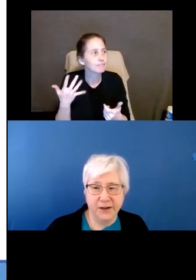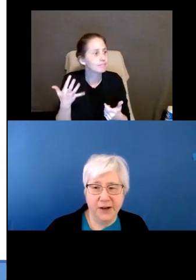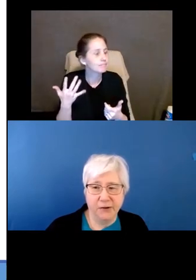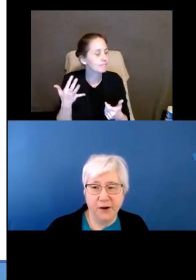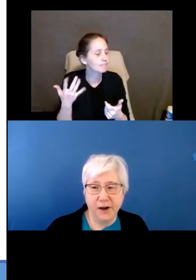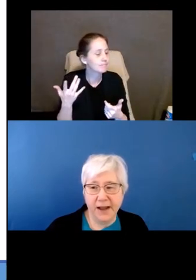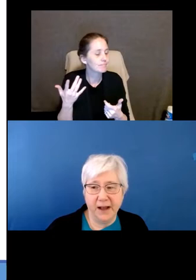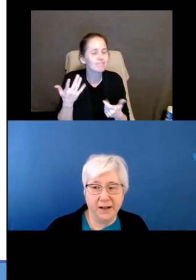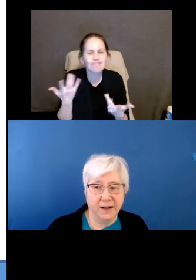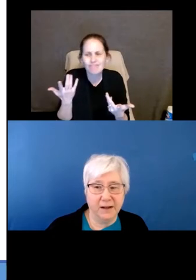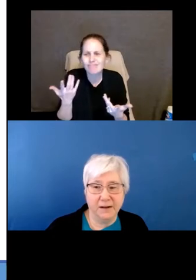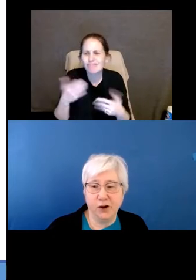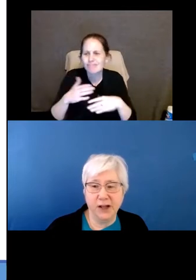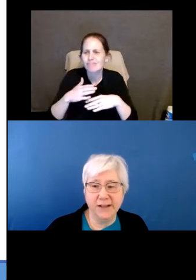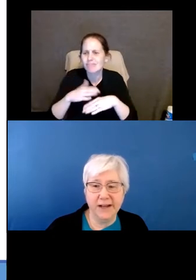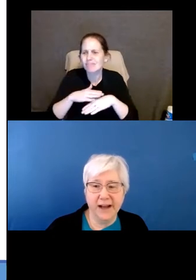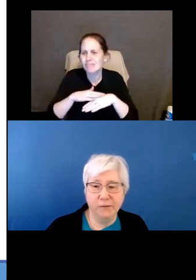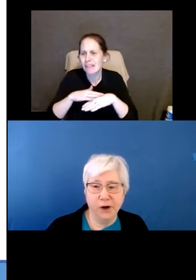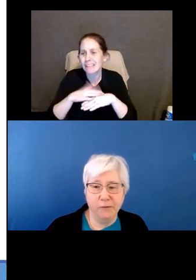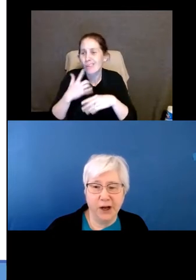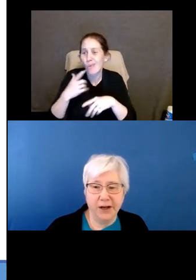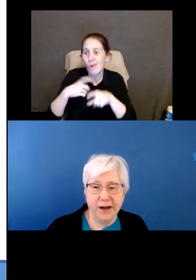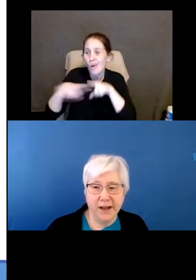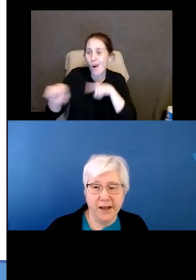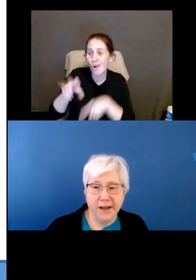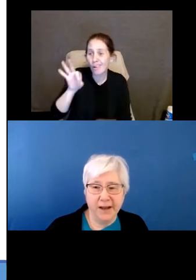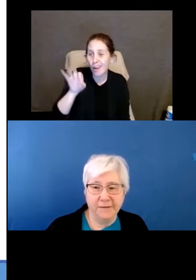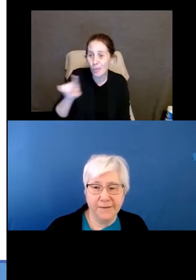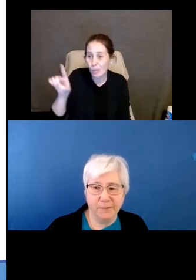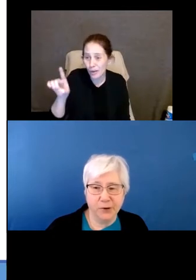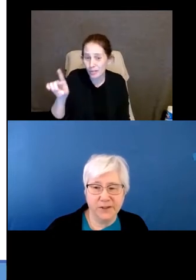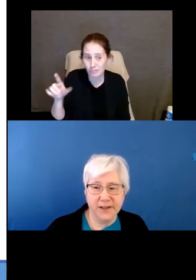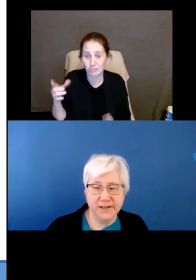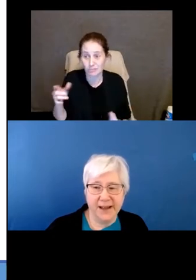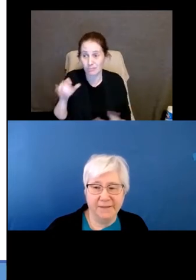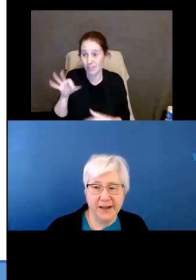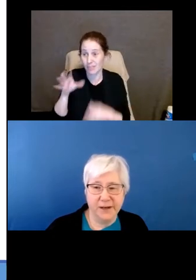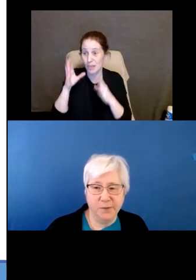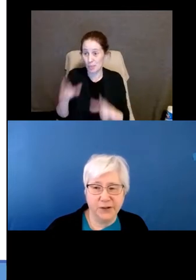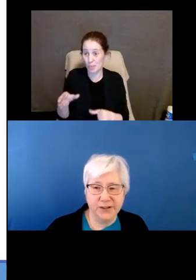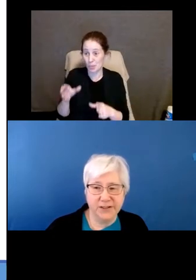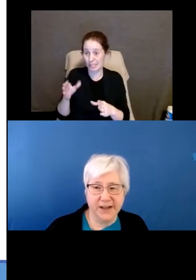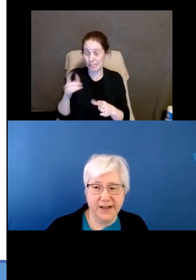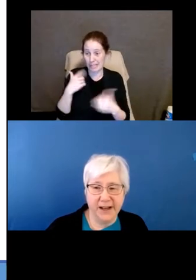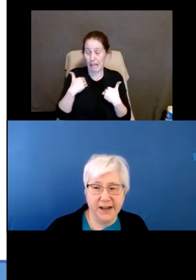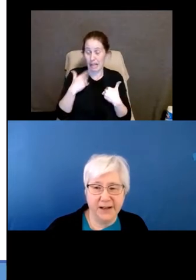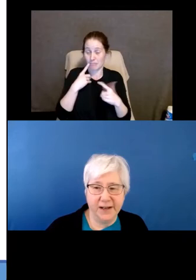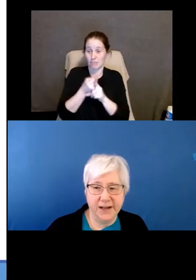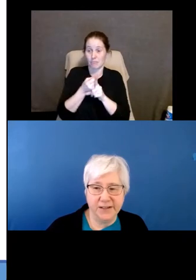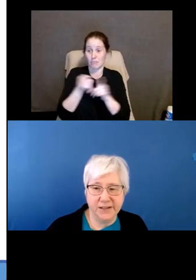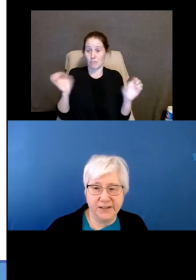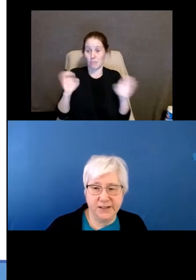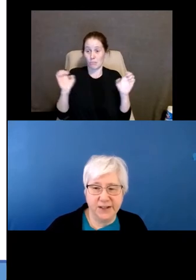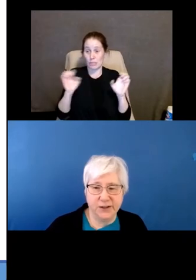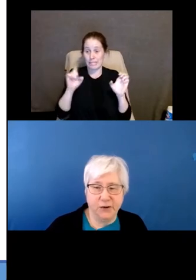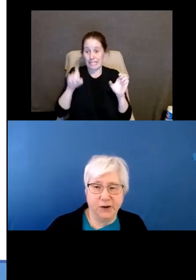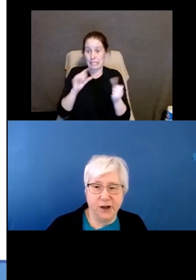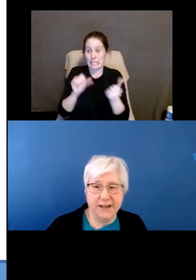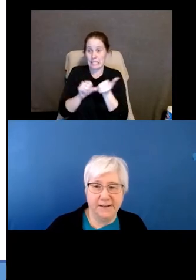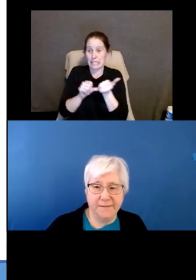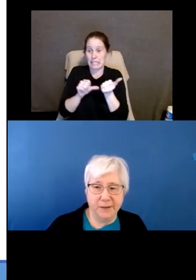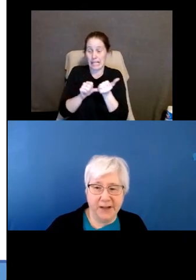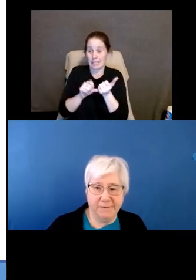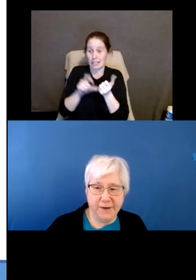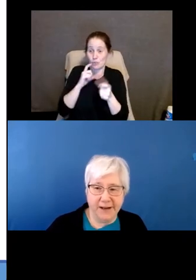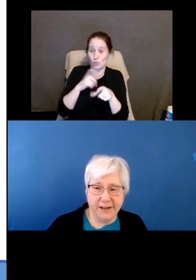you know, calling 911 if the person is having an emergency and needs assistance or